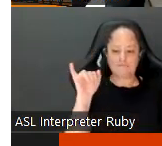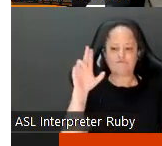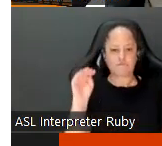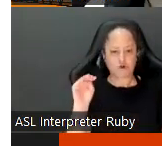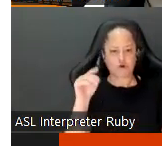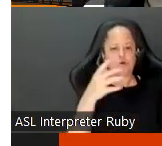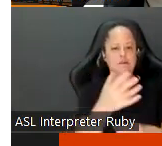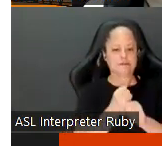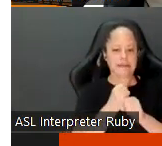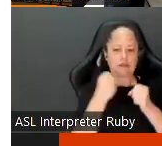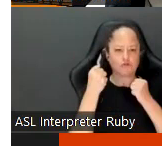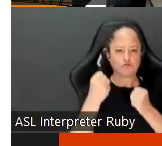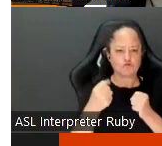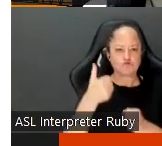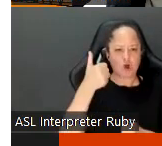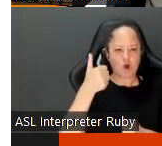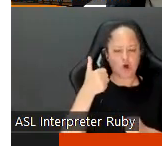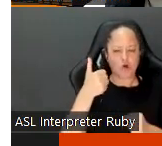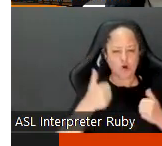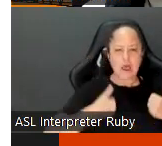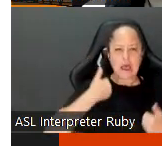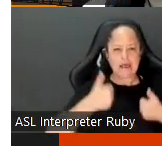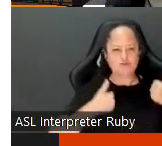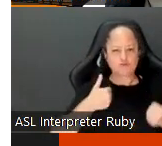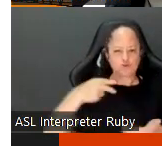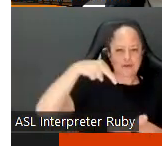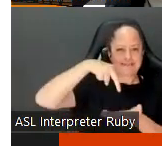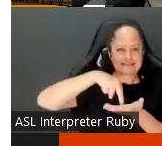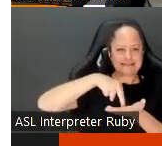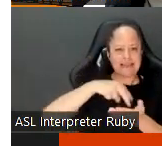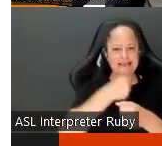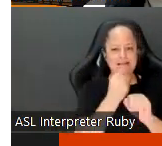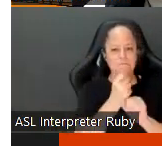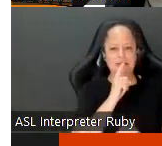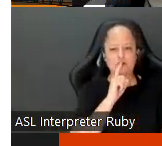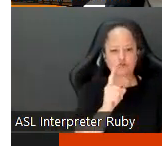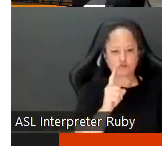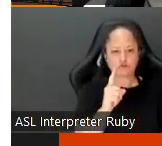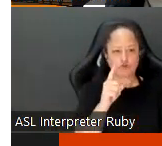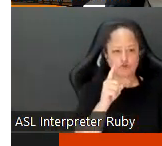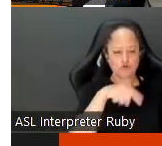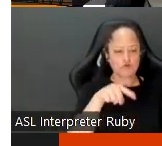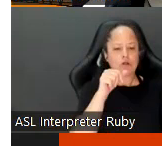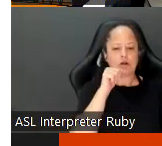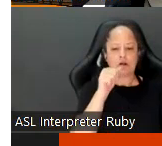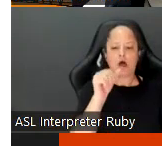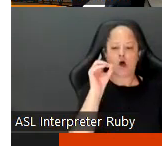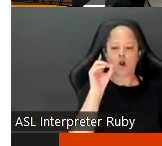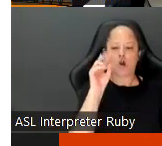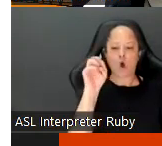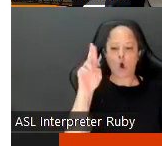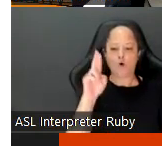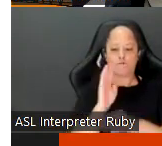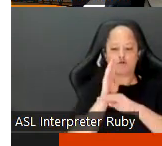will be taking a much stronger assertive stance on making sure um that there isn't overreach on accessibility